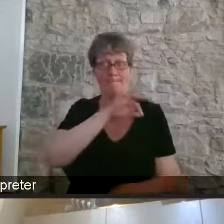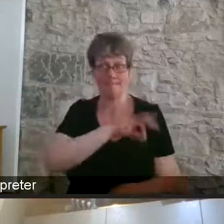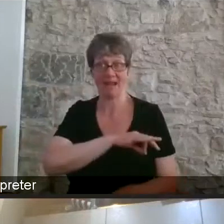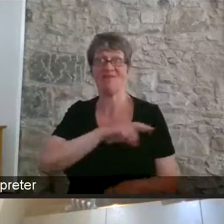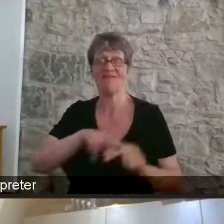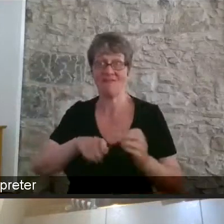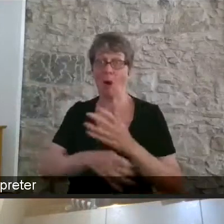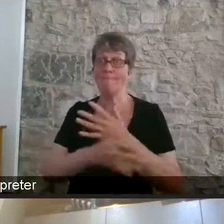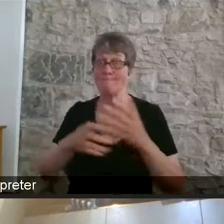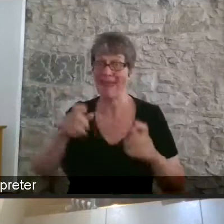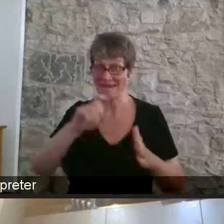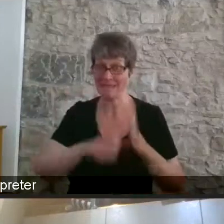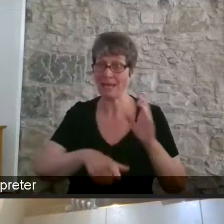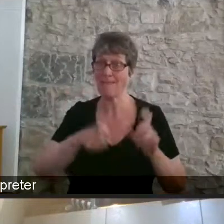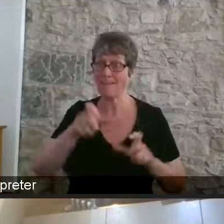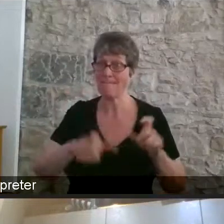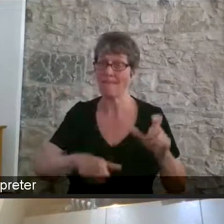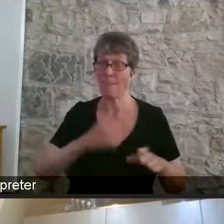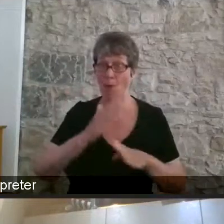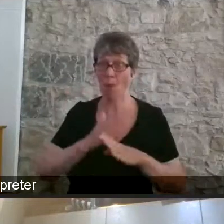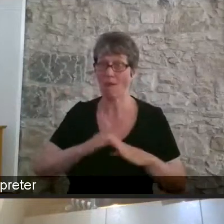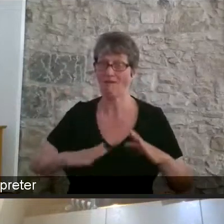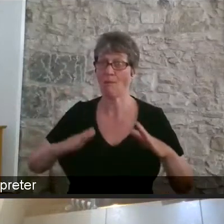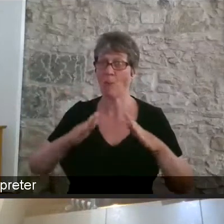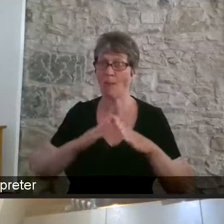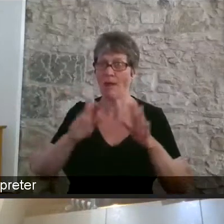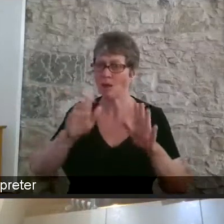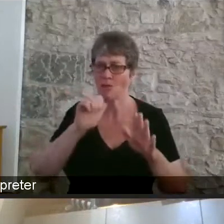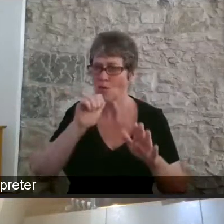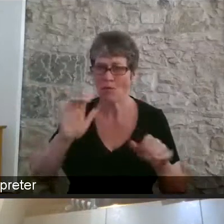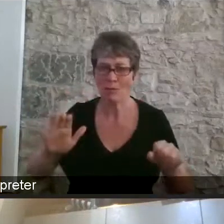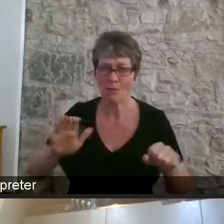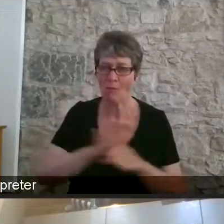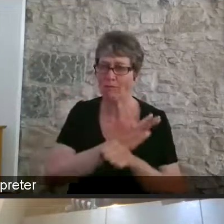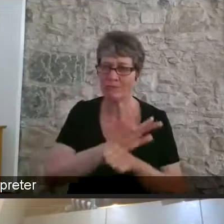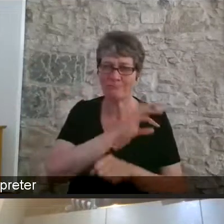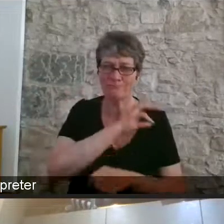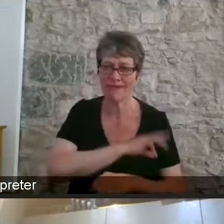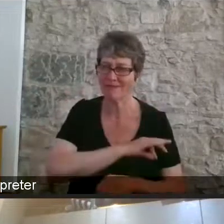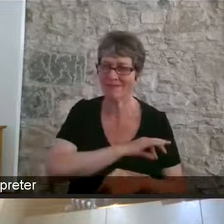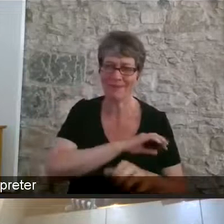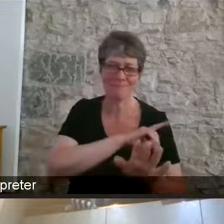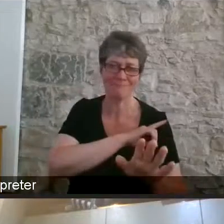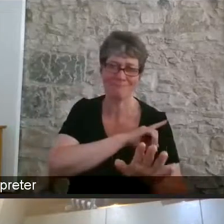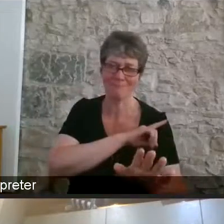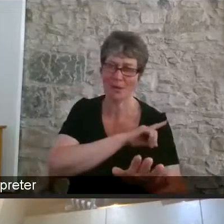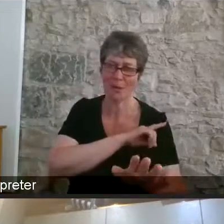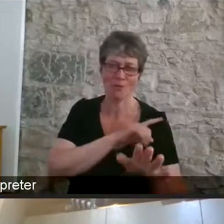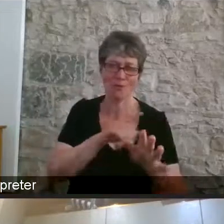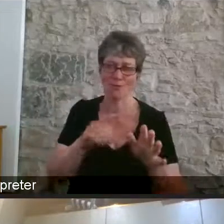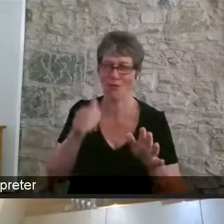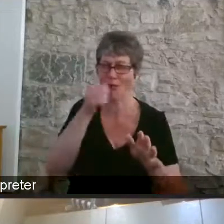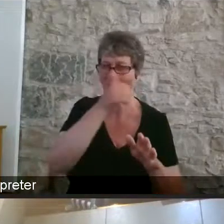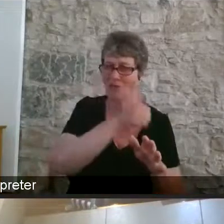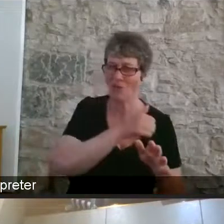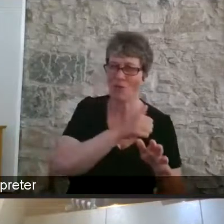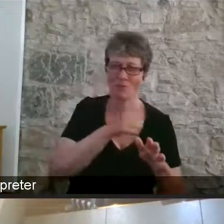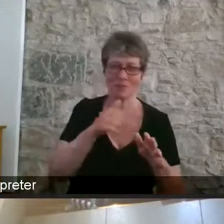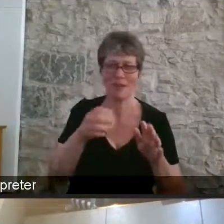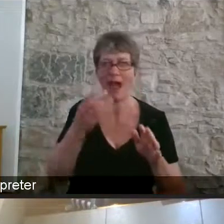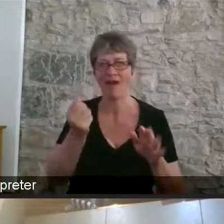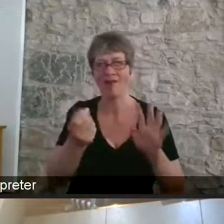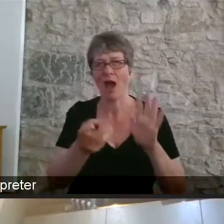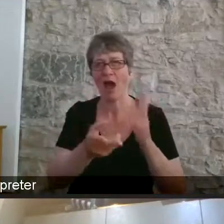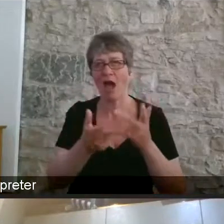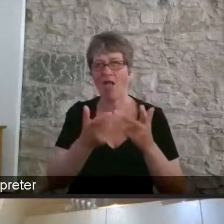being able to work from home. Now, it is not a complete benefit because there are all those ergonomic considerations of working from home, our